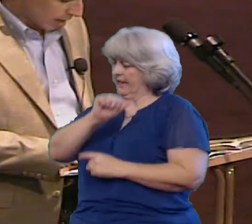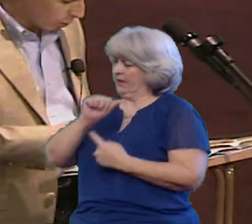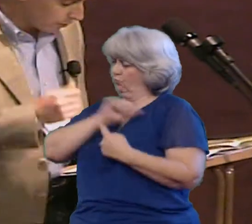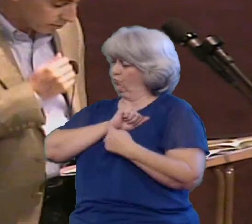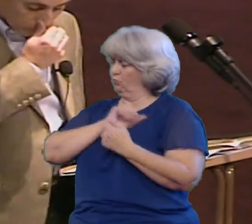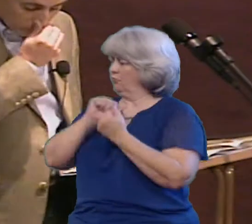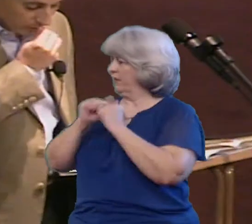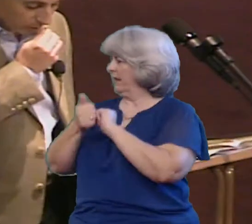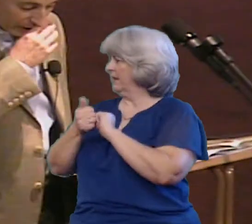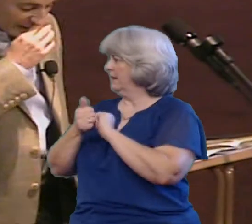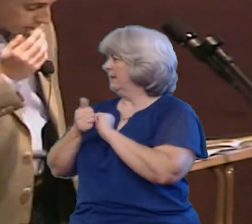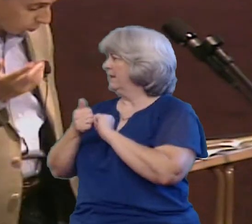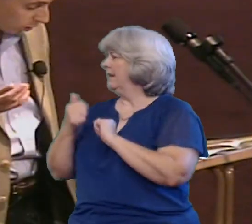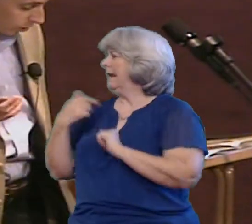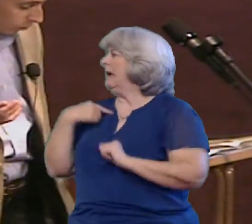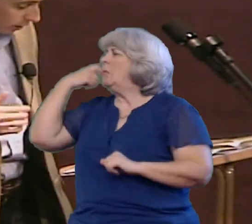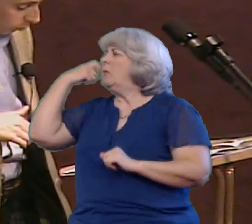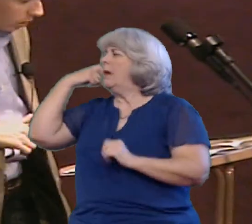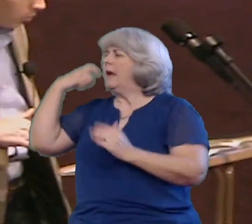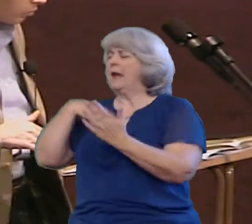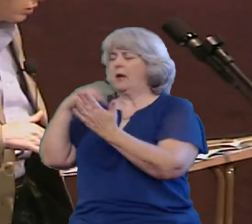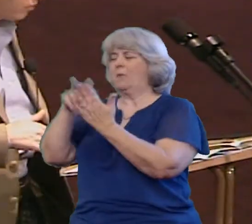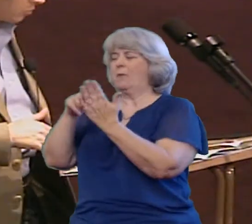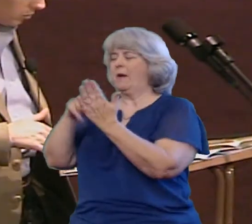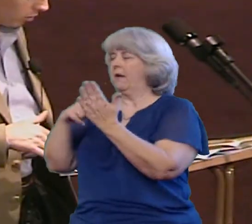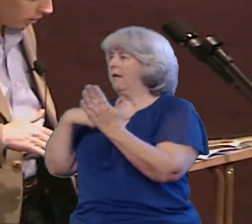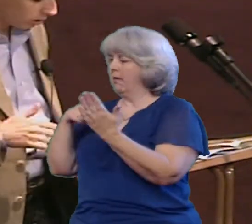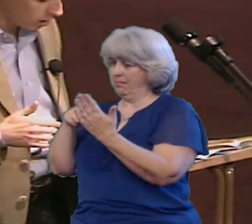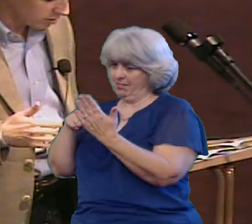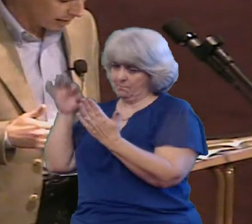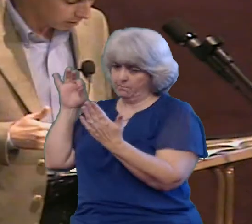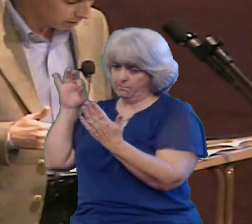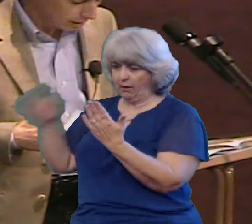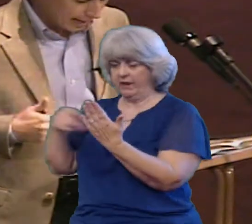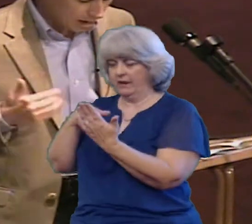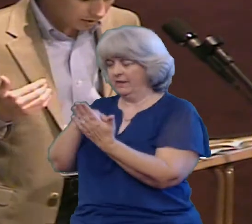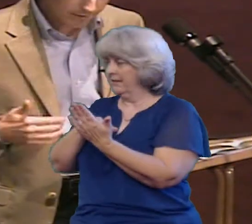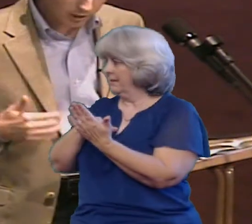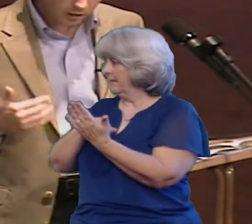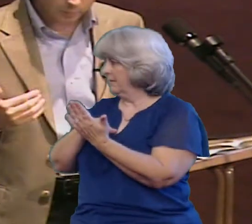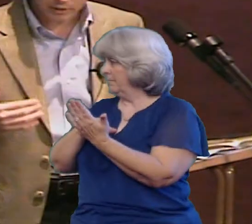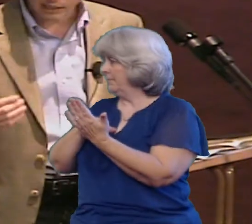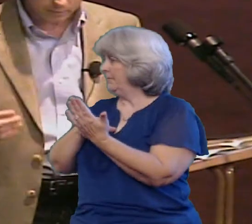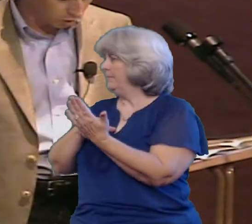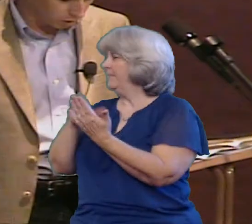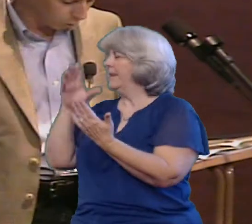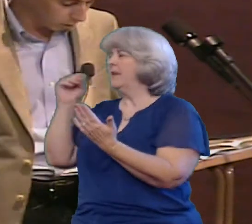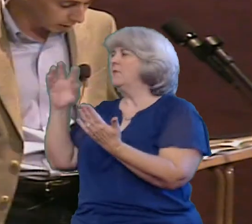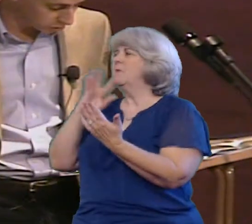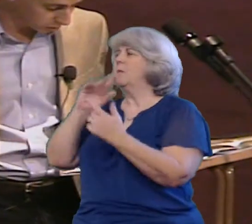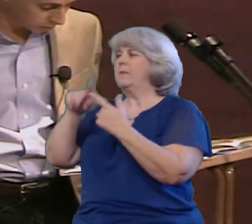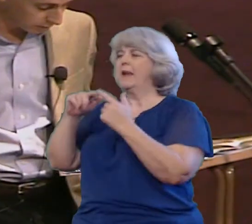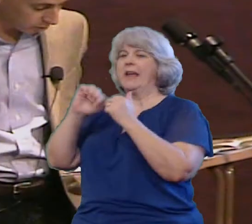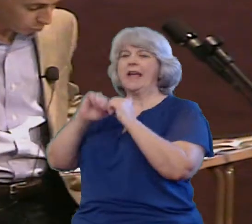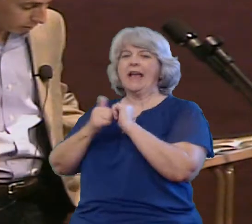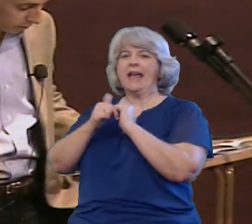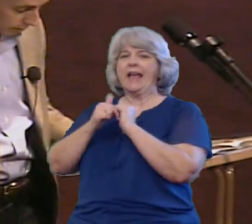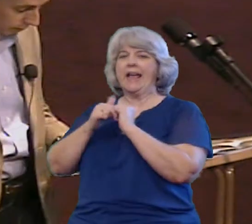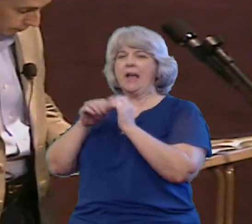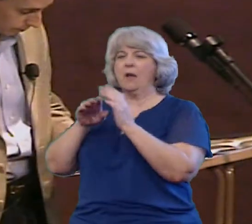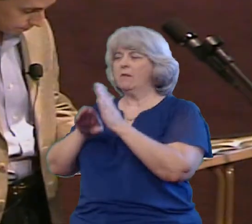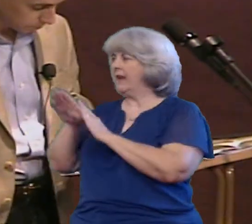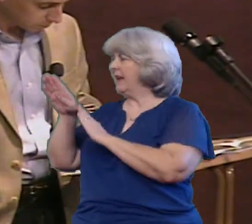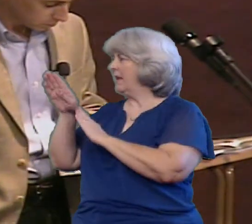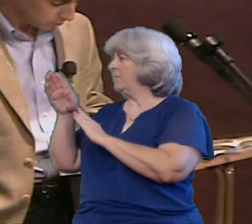I read this in a book the other day and it worked perfect I want to read this to you and it talks about How to develop and keep strong relationships And this is what it